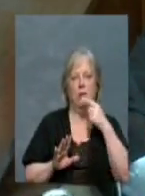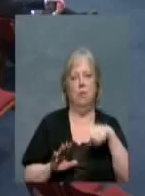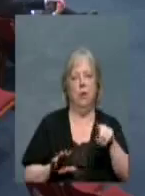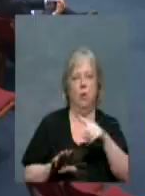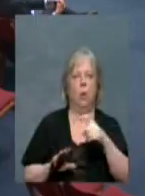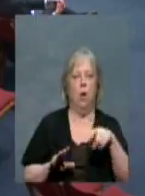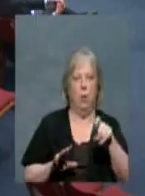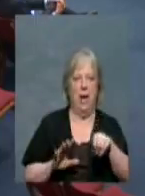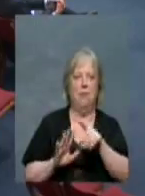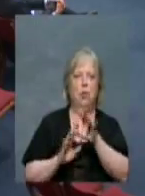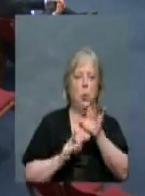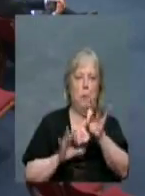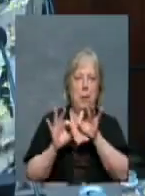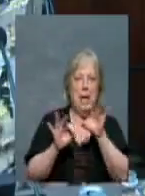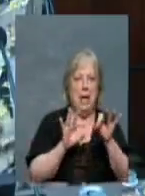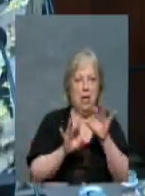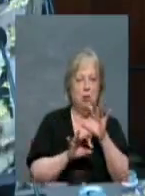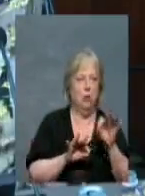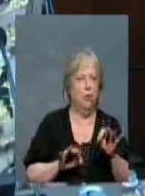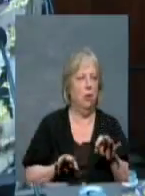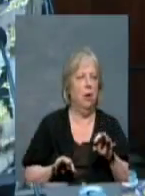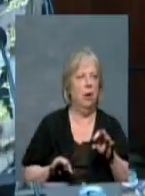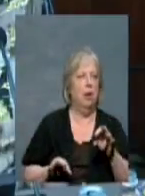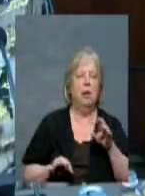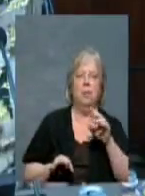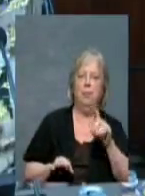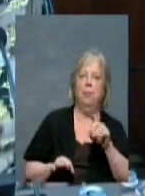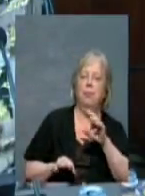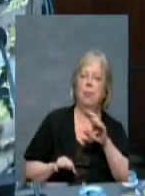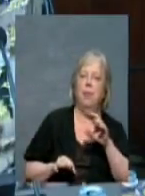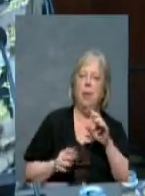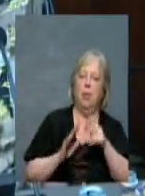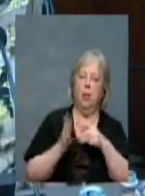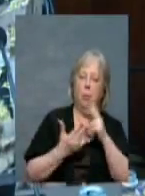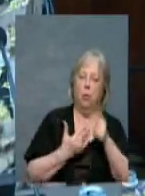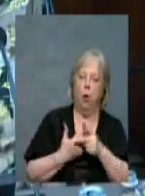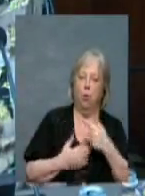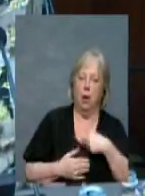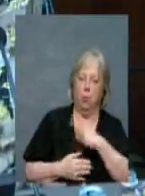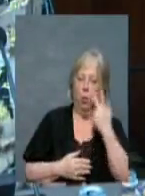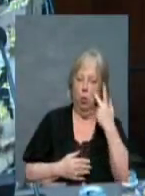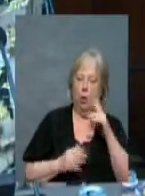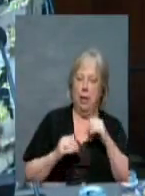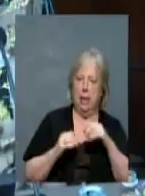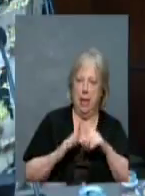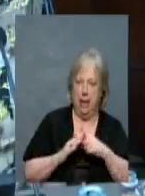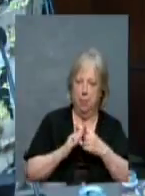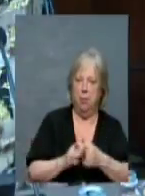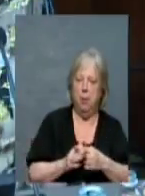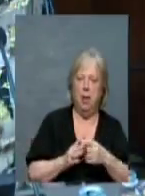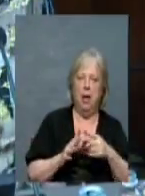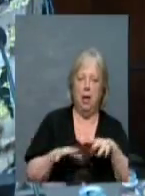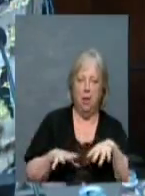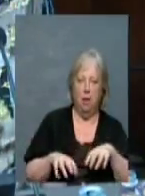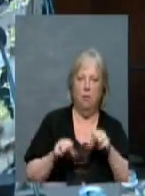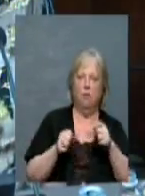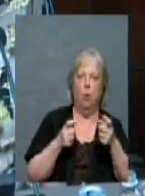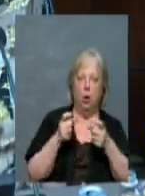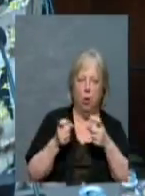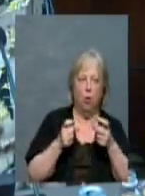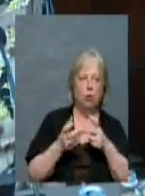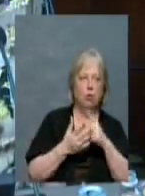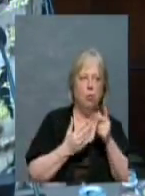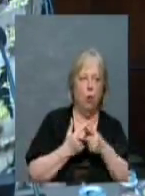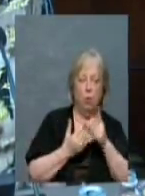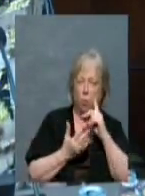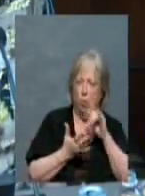Mr. Moore, the program that we are looking at implementing for the city and the foreclosure program, will that assist